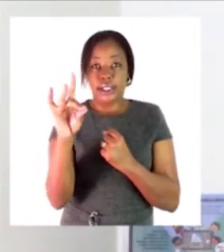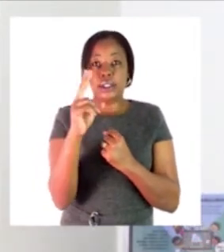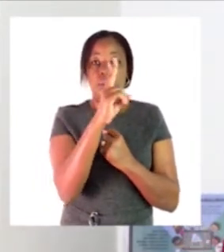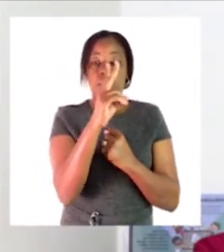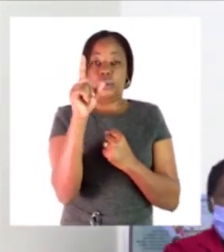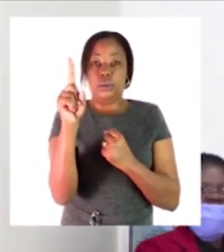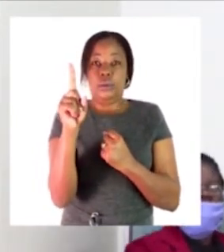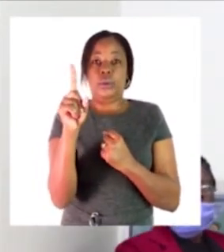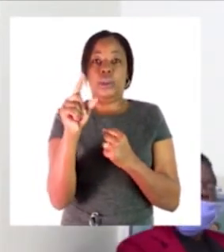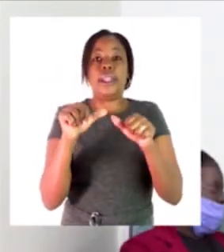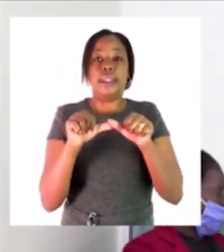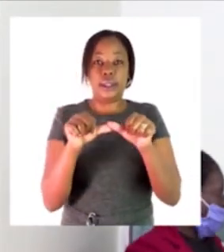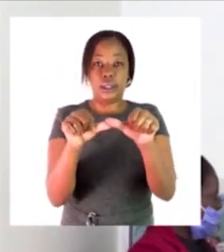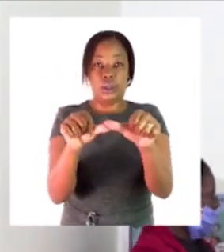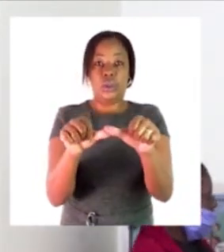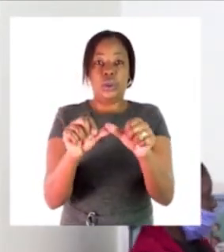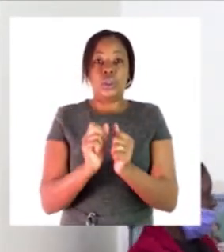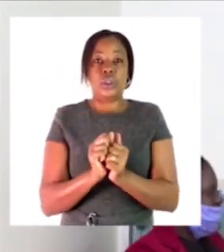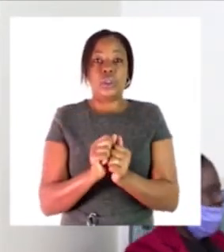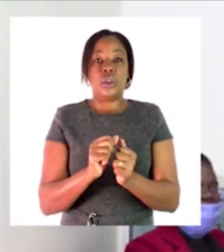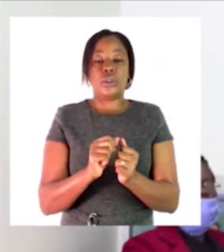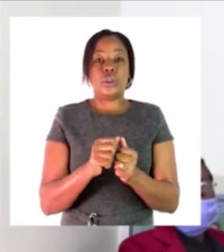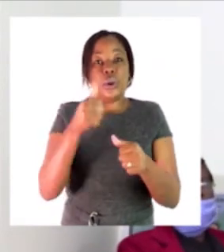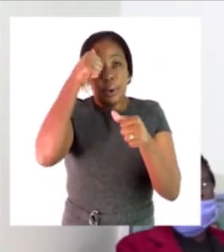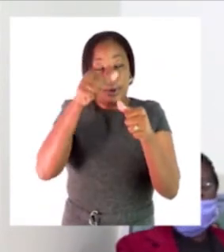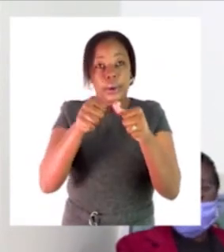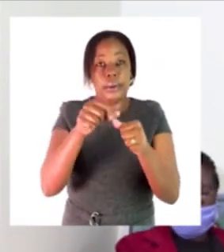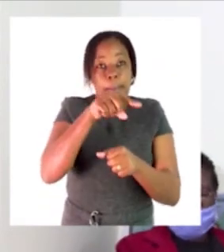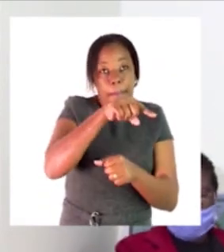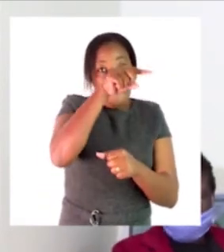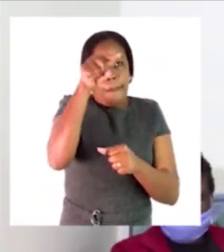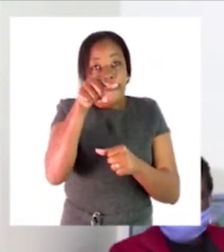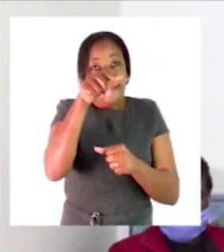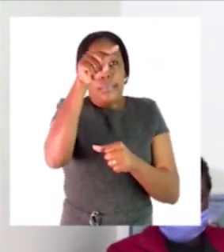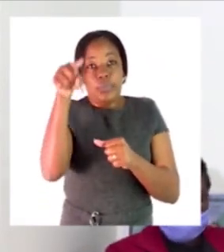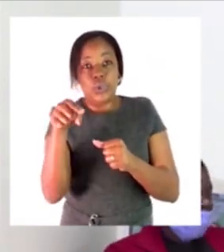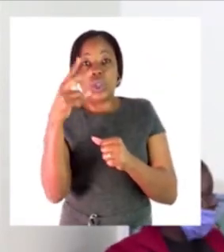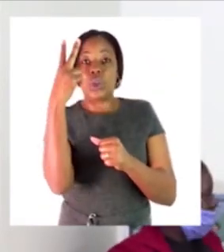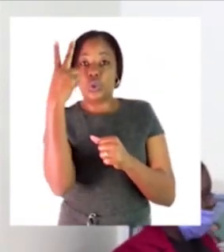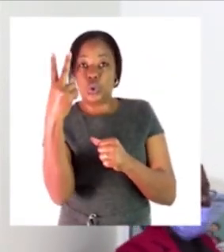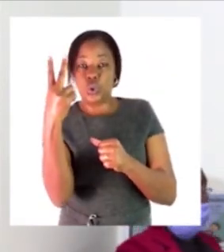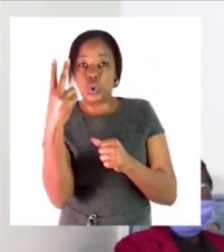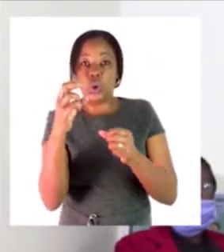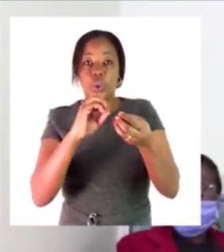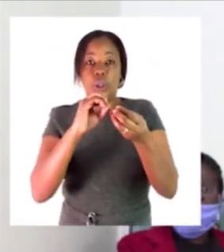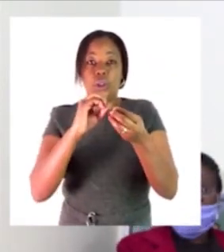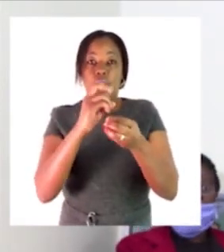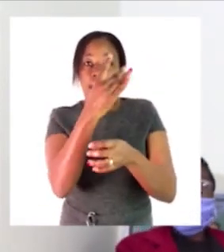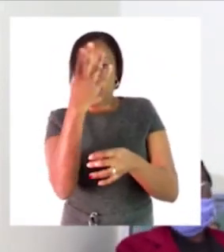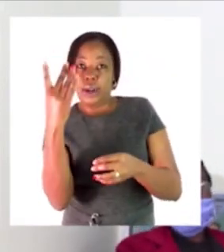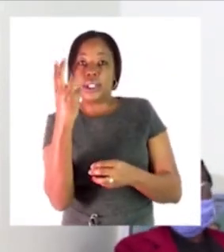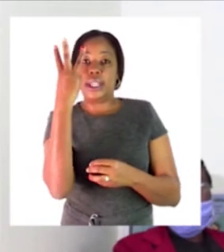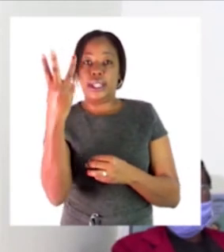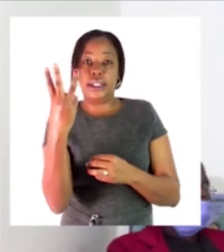one and i continue so remember to skip two numbers and you count the third one whenever you're counting in three and what about counting in